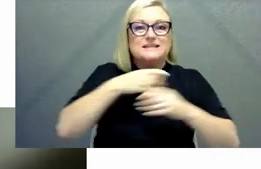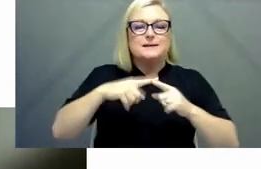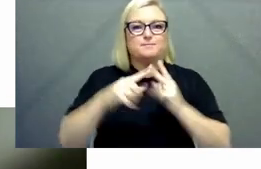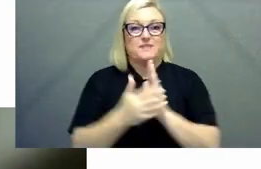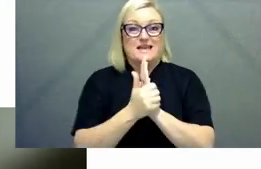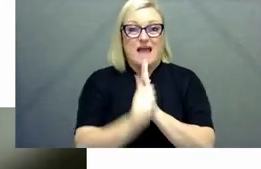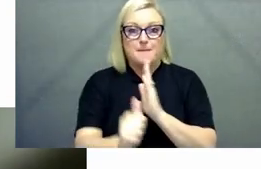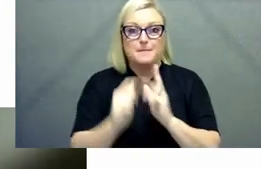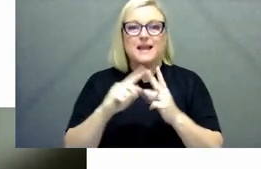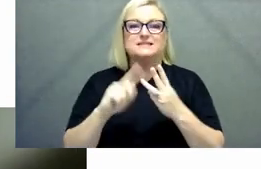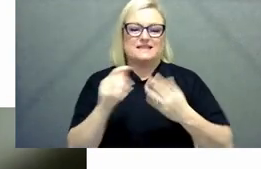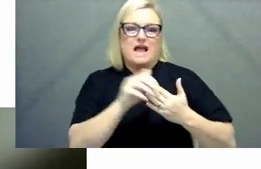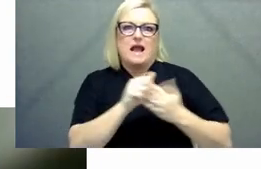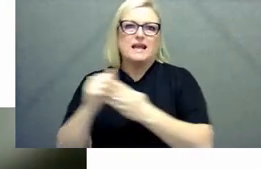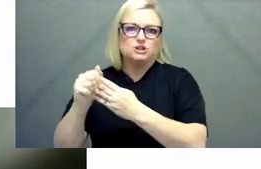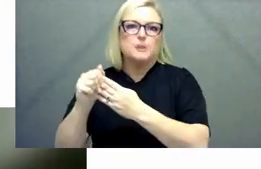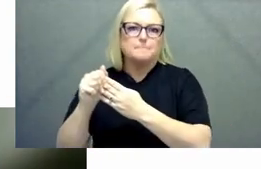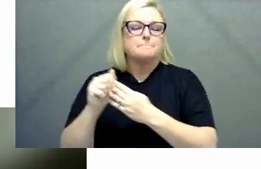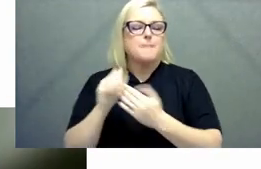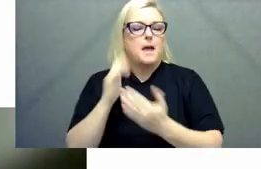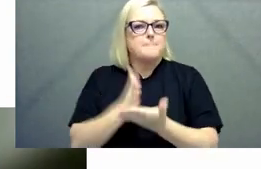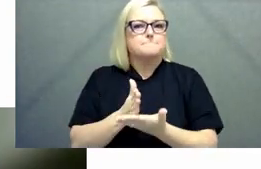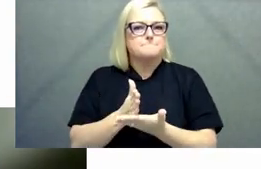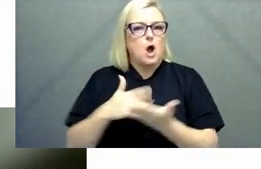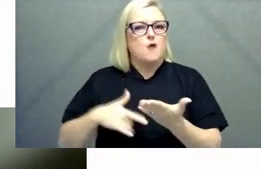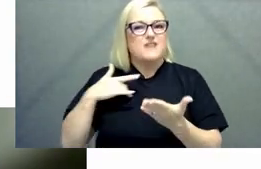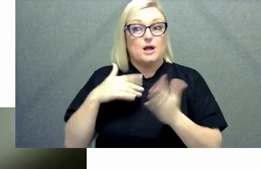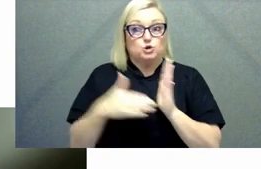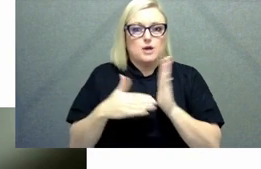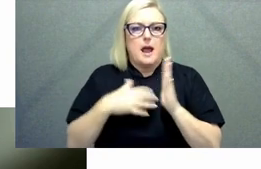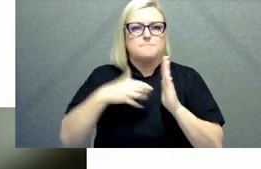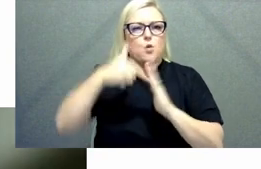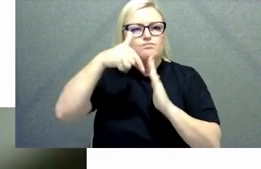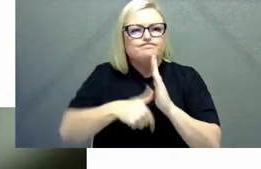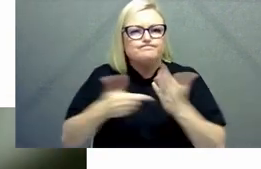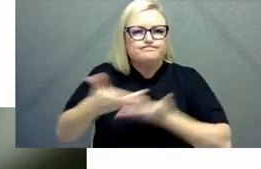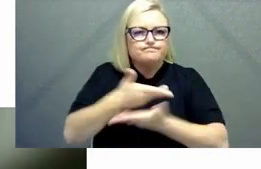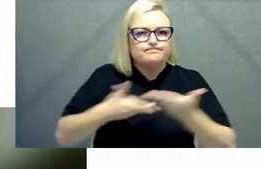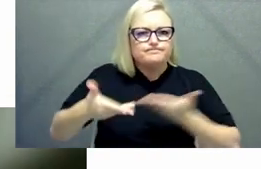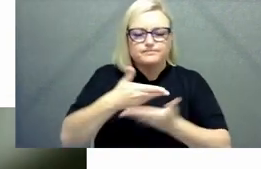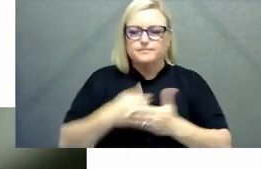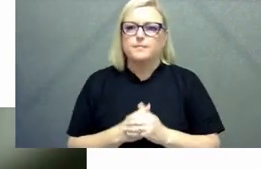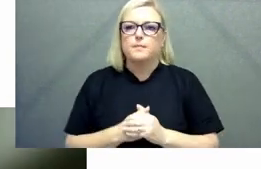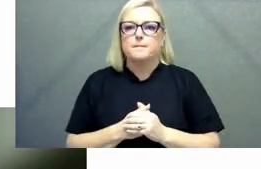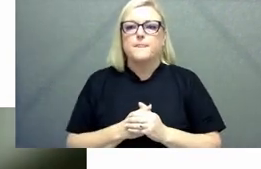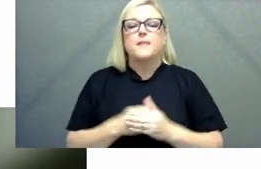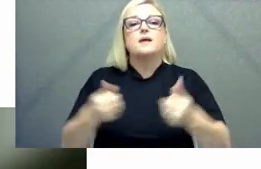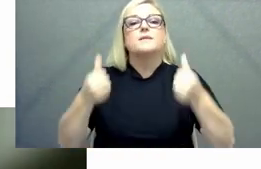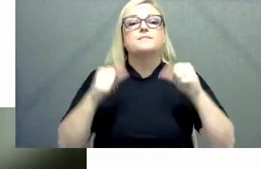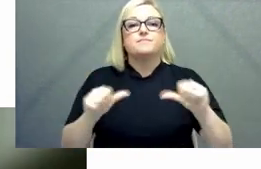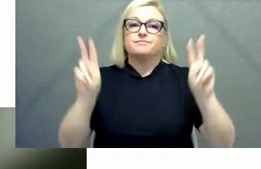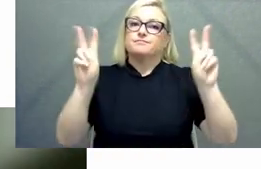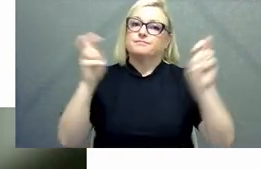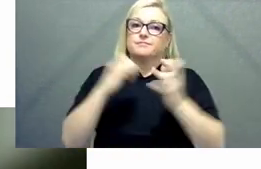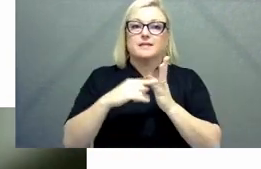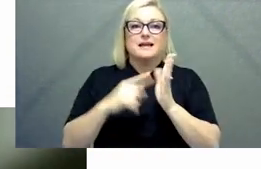we discuss these often around the management committee for that network the state of the service moving moving